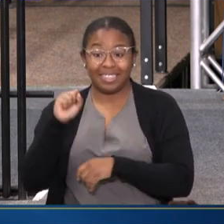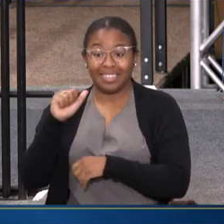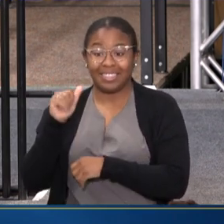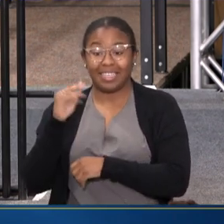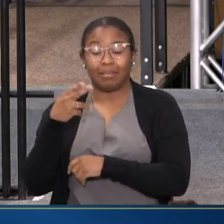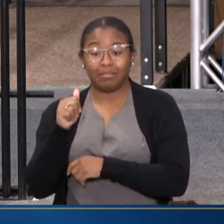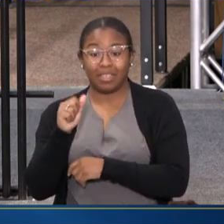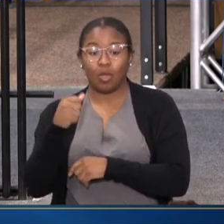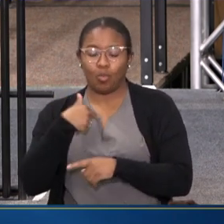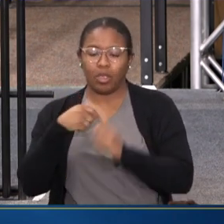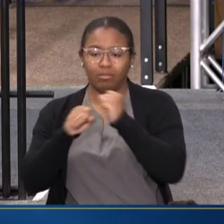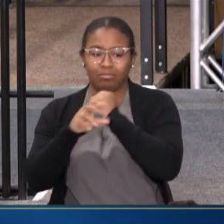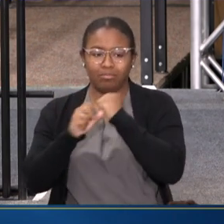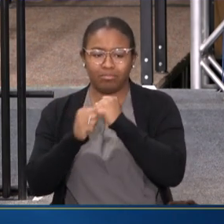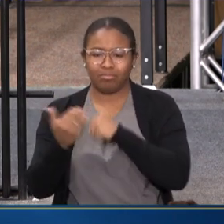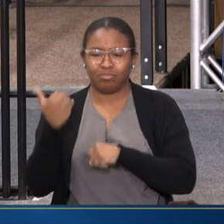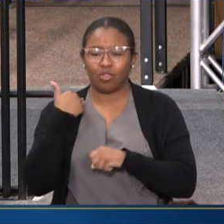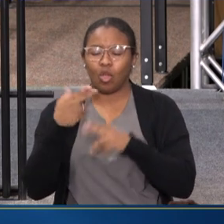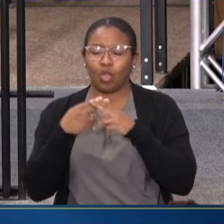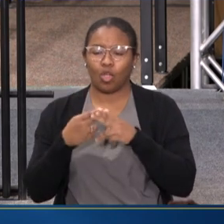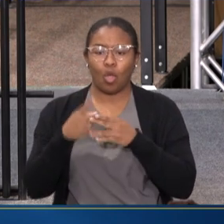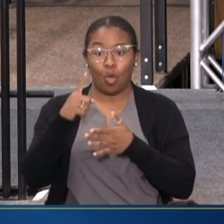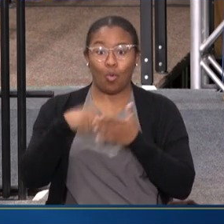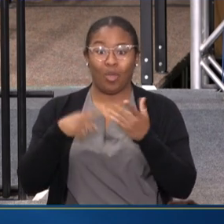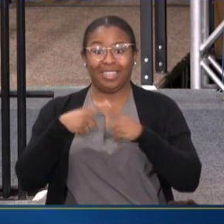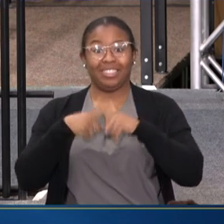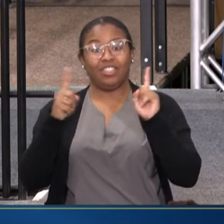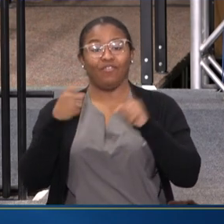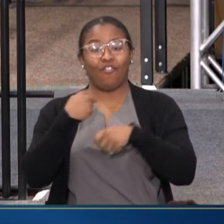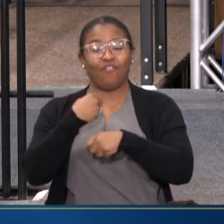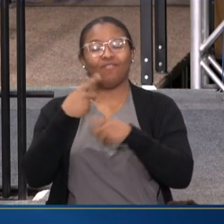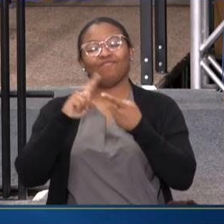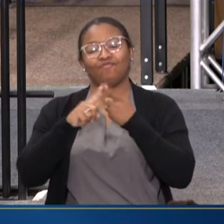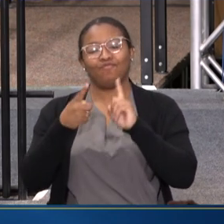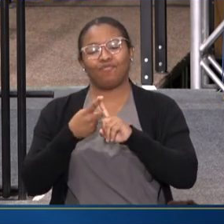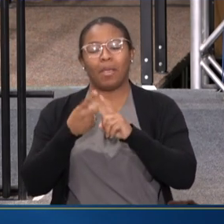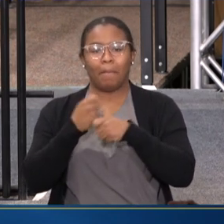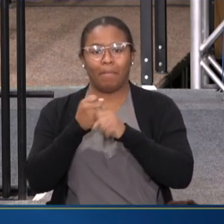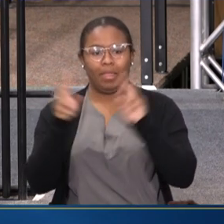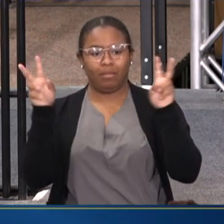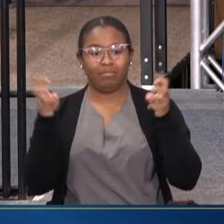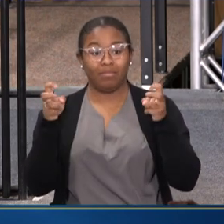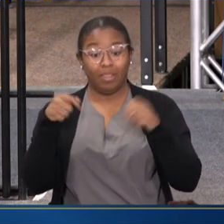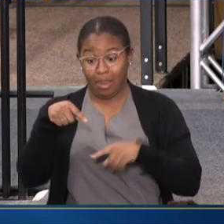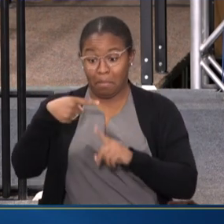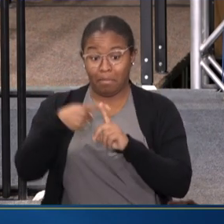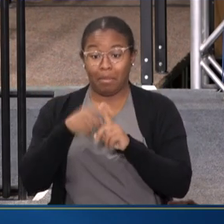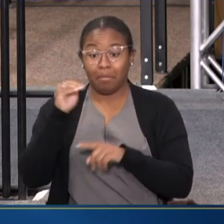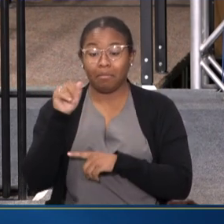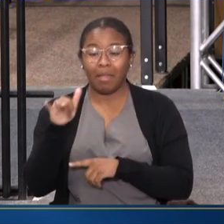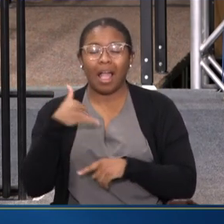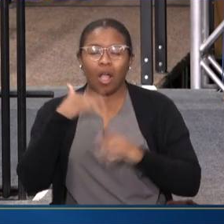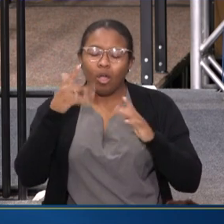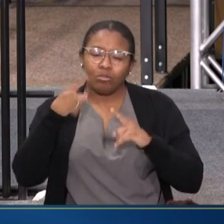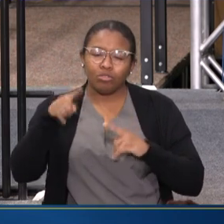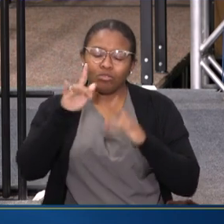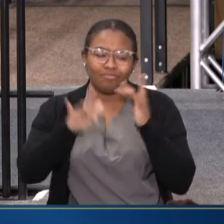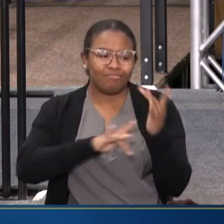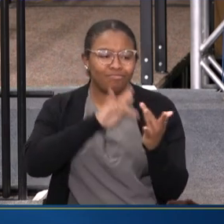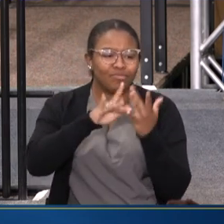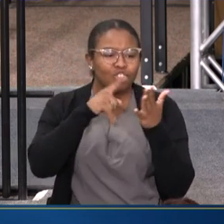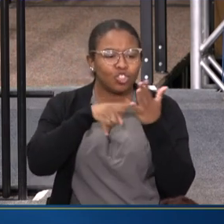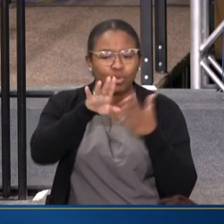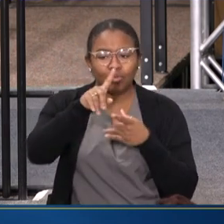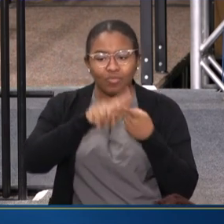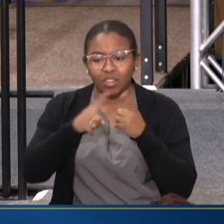A CAMPAIGN A FEW YEARS BACK CALLED WHAT A DIFFERENCE A FRIEND MAKES. DURING THIS MONTH OF MAY I HOPE YOU REACH OUT AND CHECK